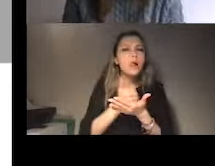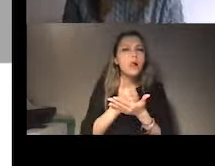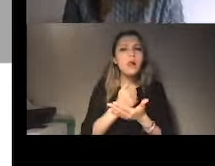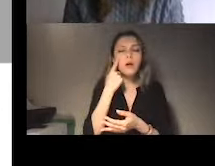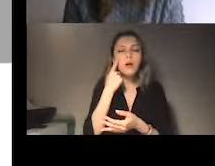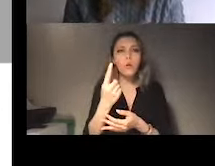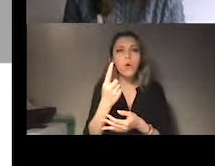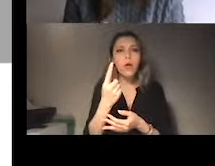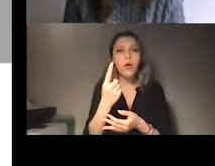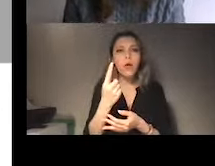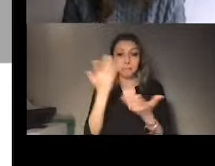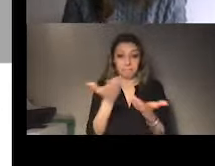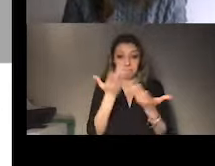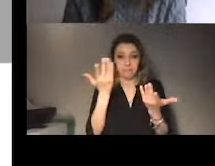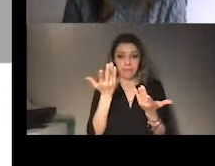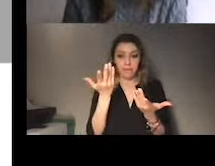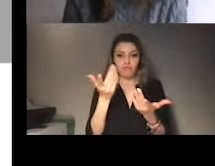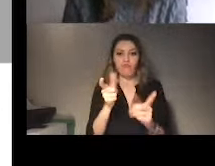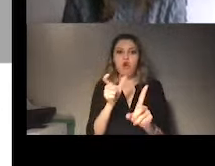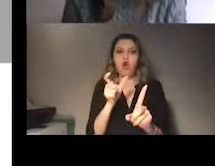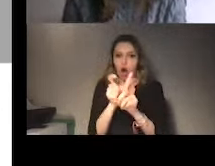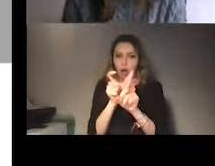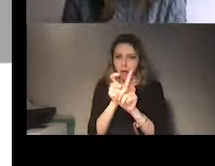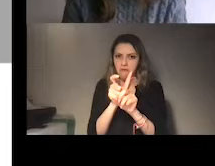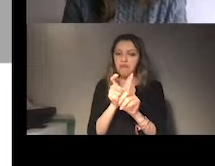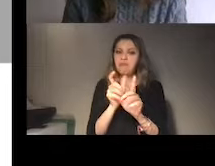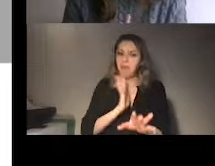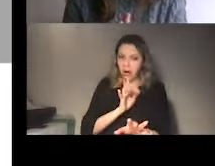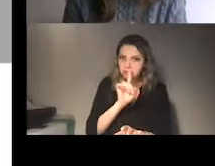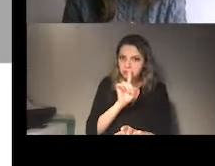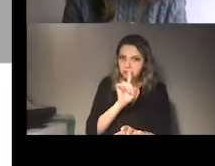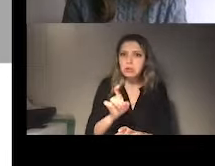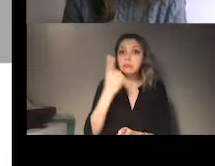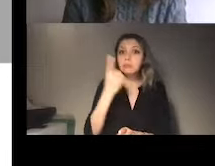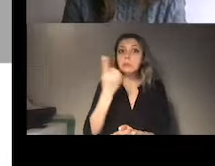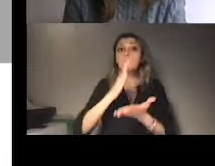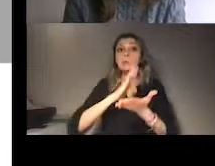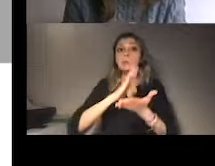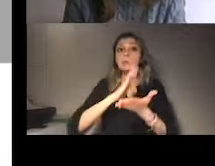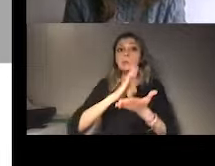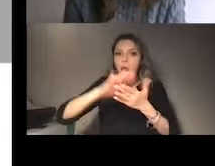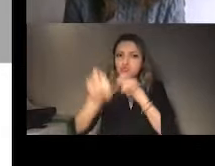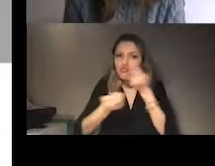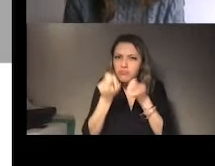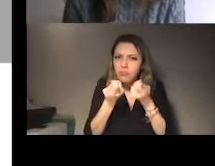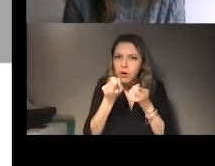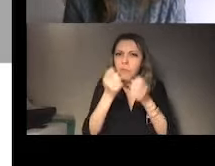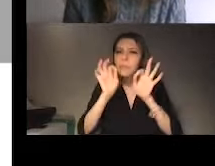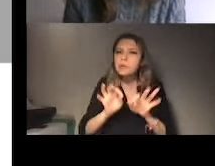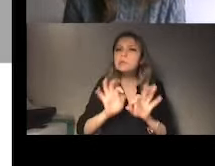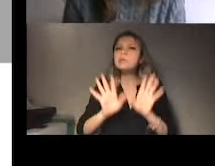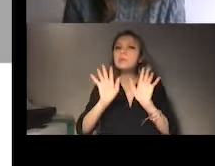from the state. It's important that these consultations are broad based,